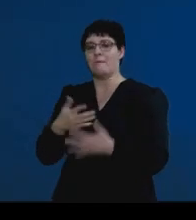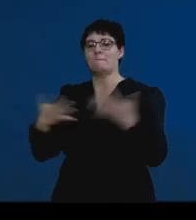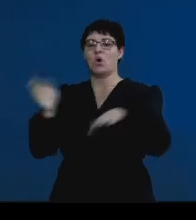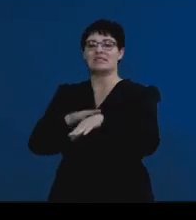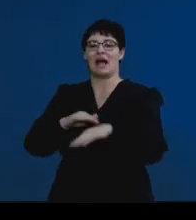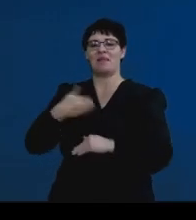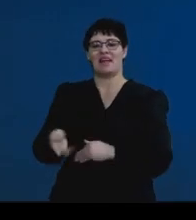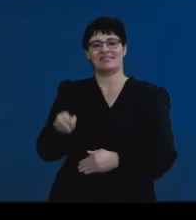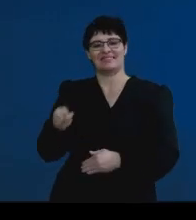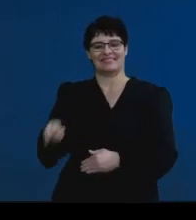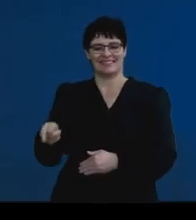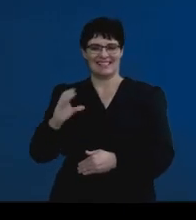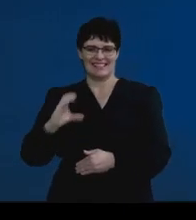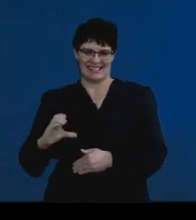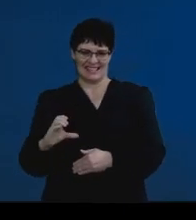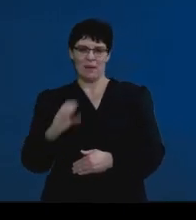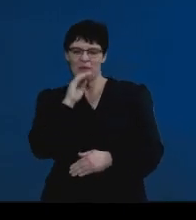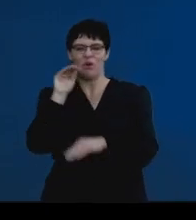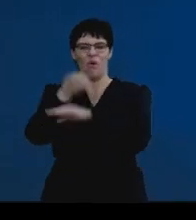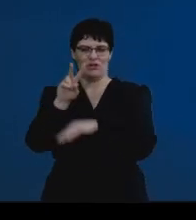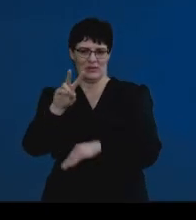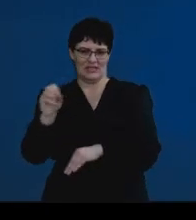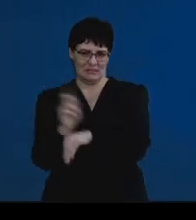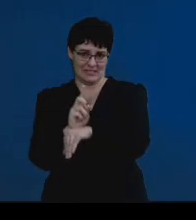having a bit more time than 20 minutes to finish this.